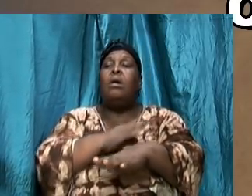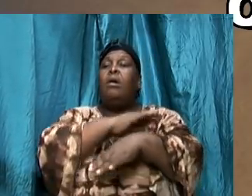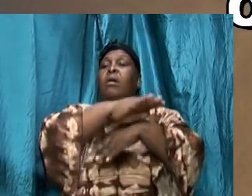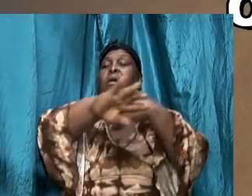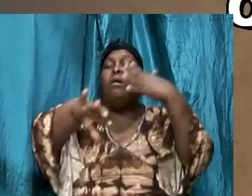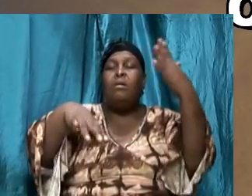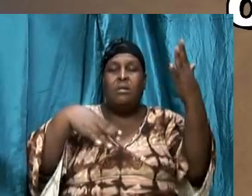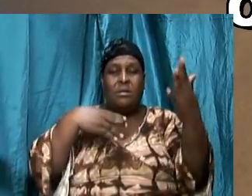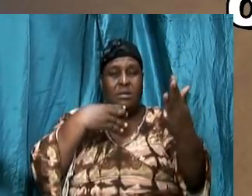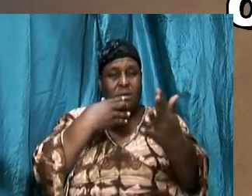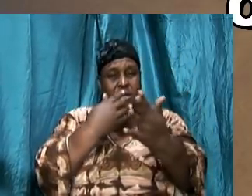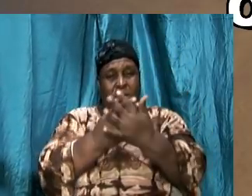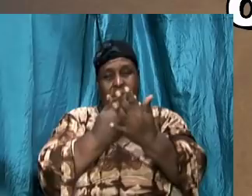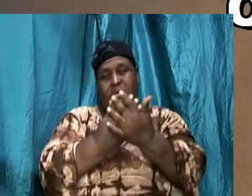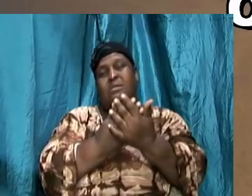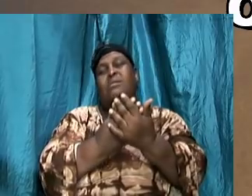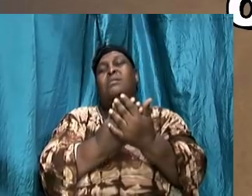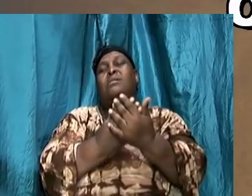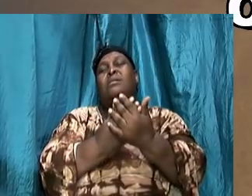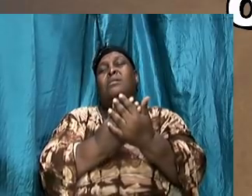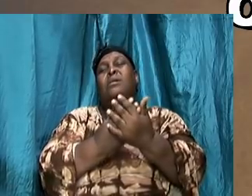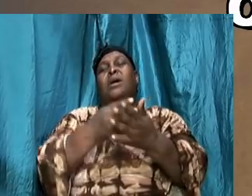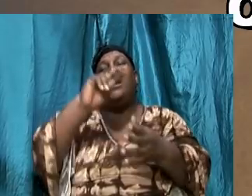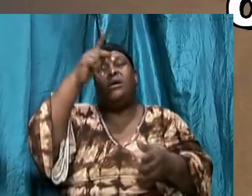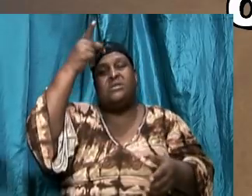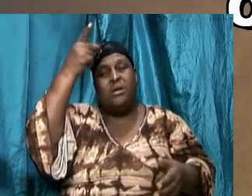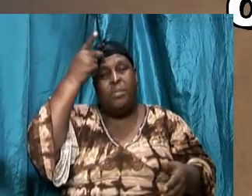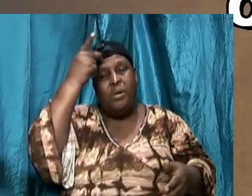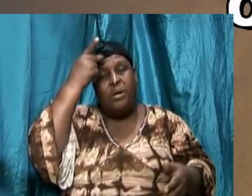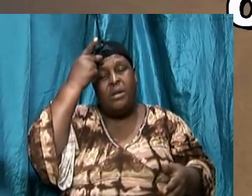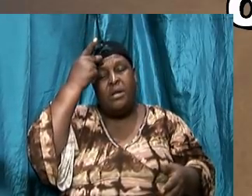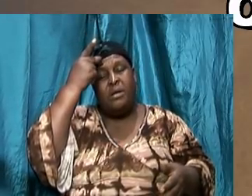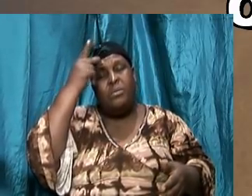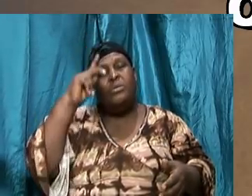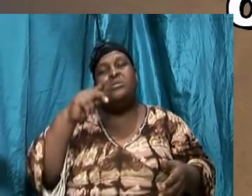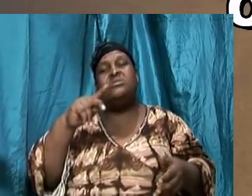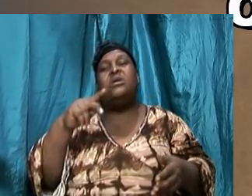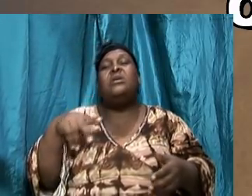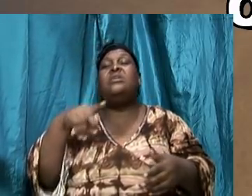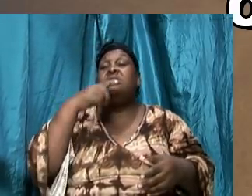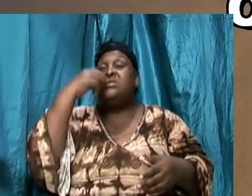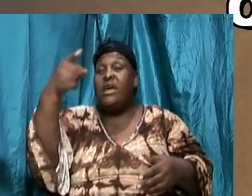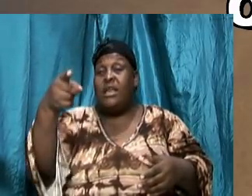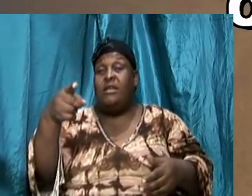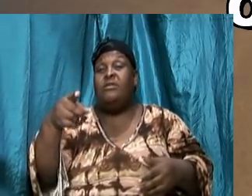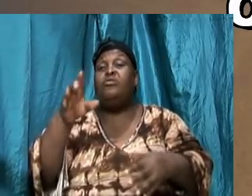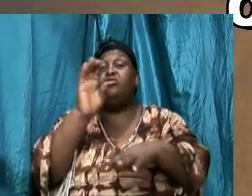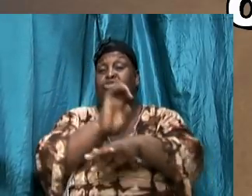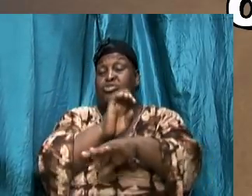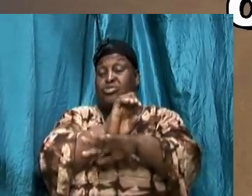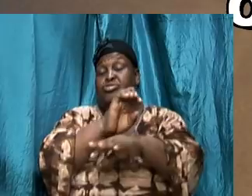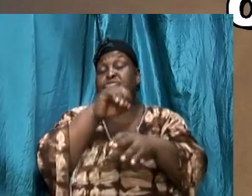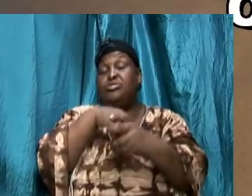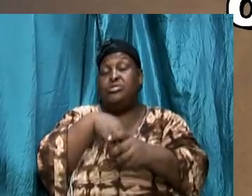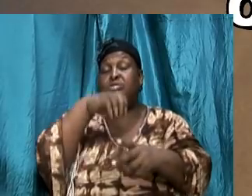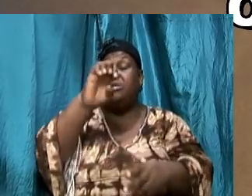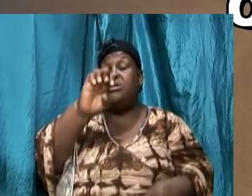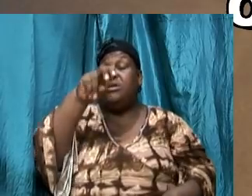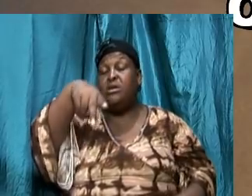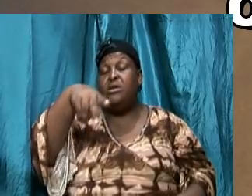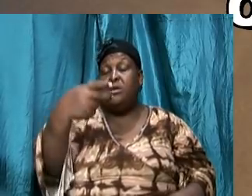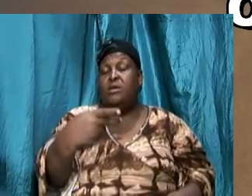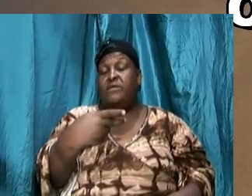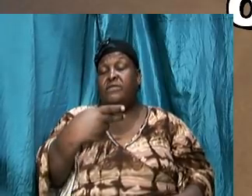he was advising them what they ought to do because he was very clear on the